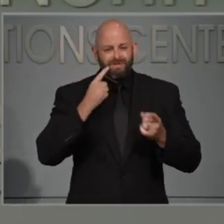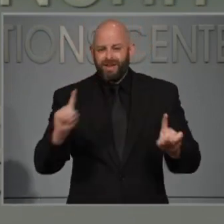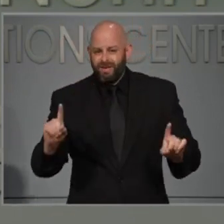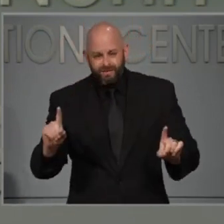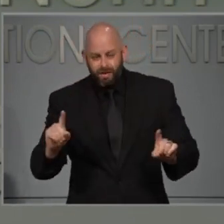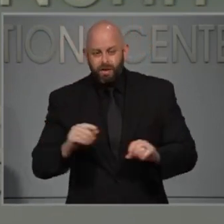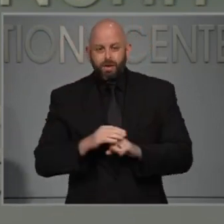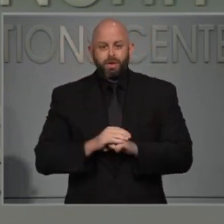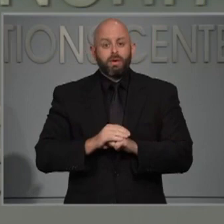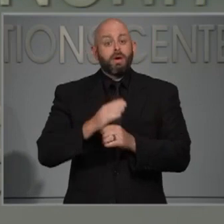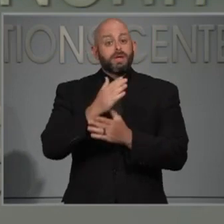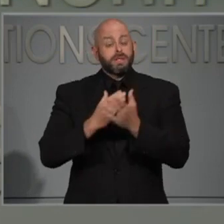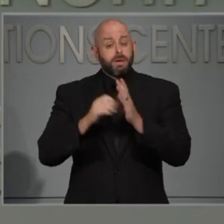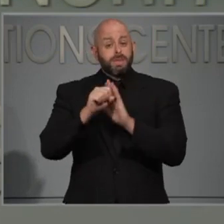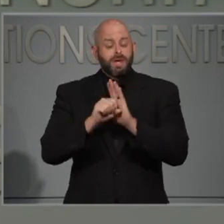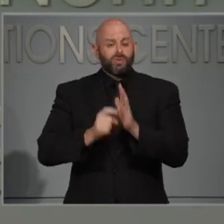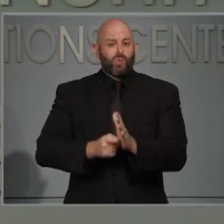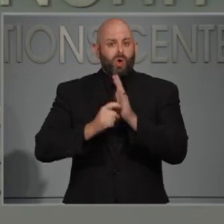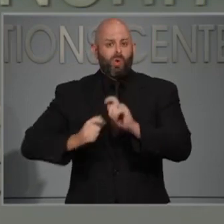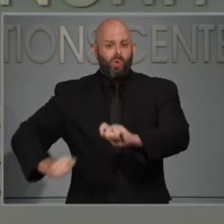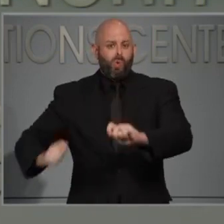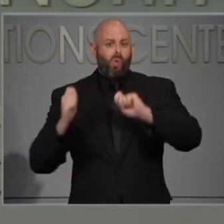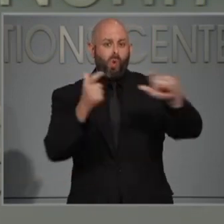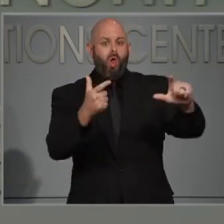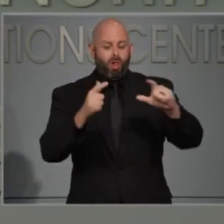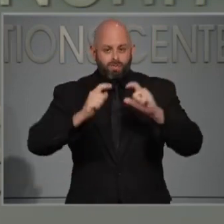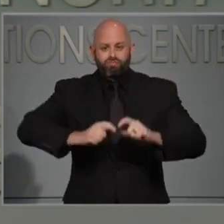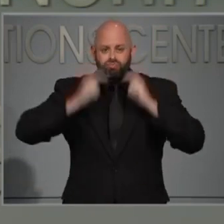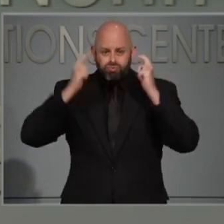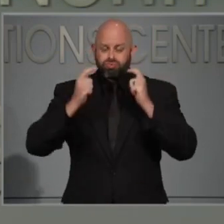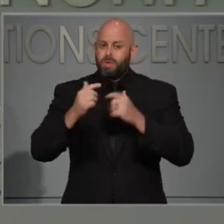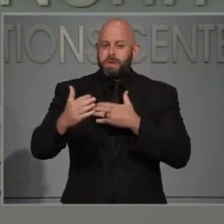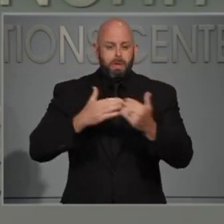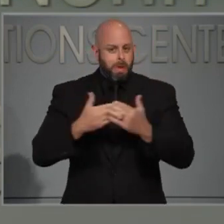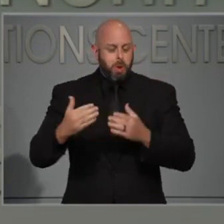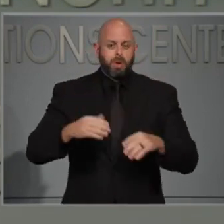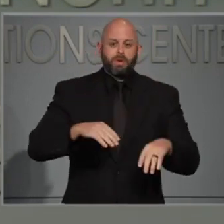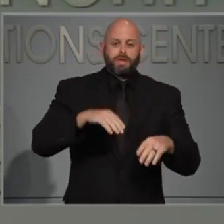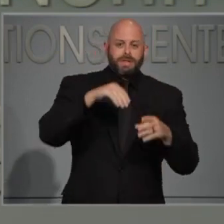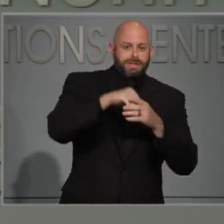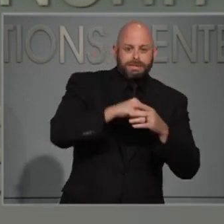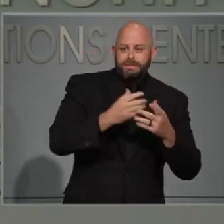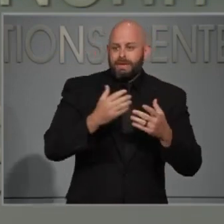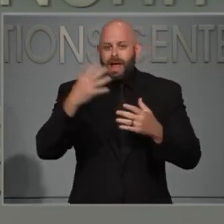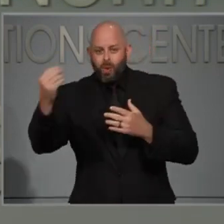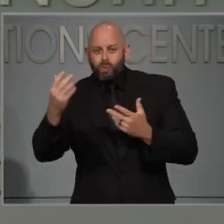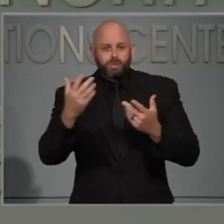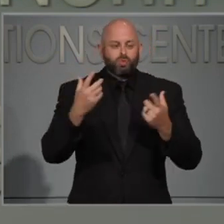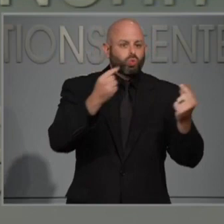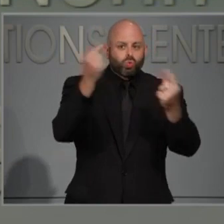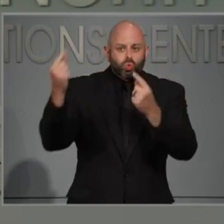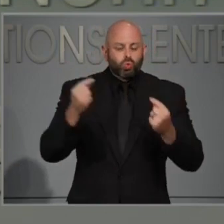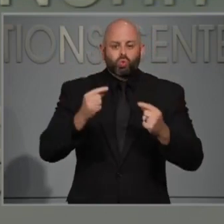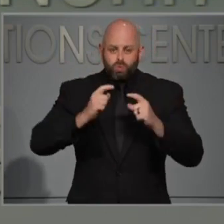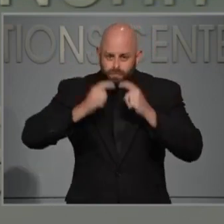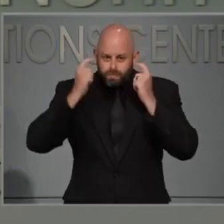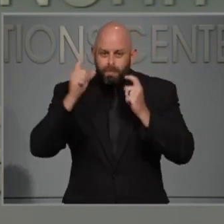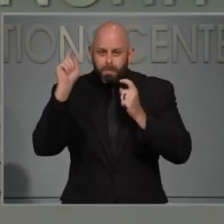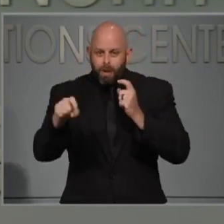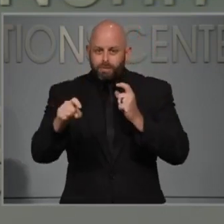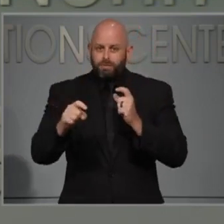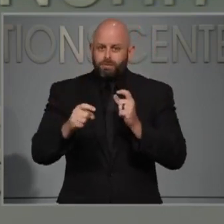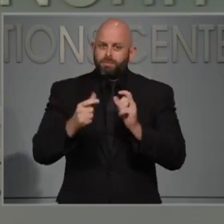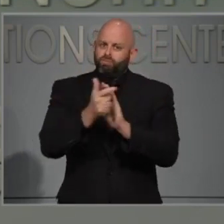and of customers. Is that on the table at all for your administration? And if so, when would a decision like that be made?